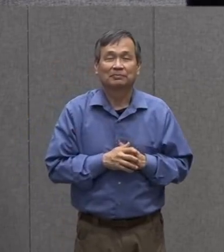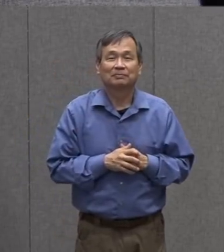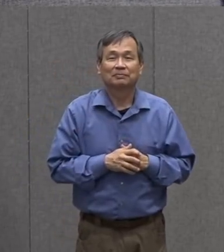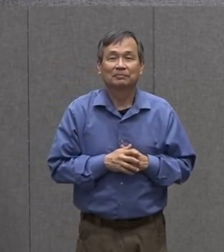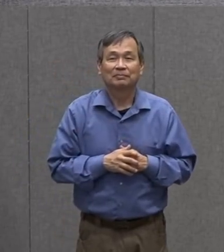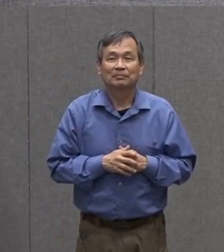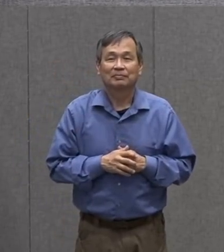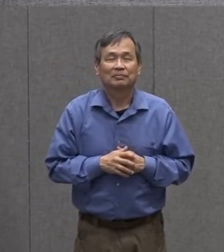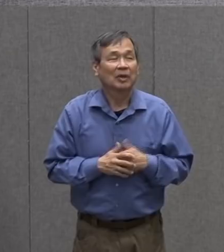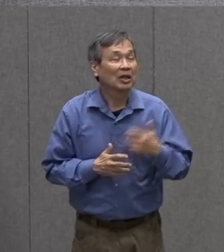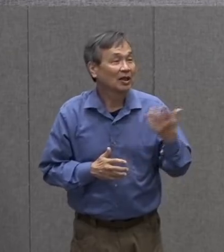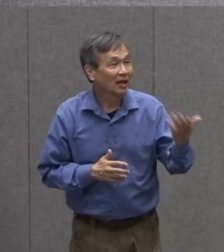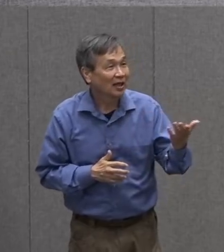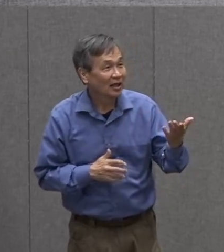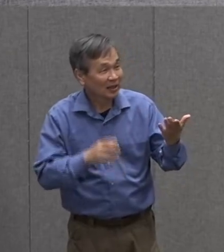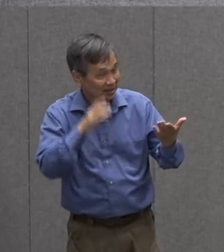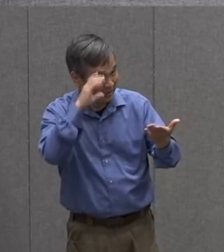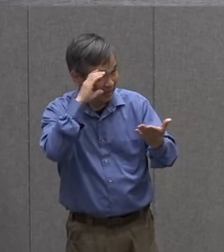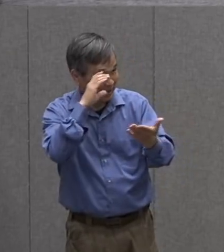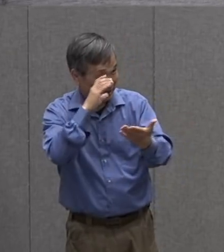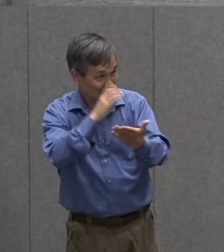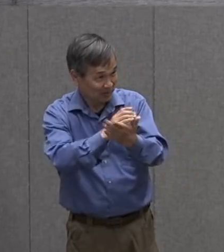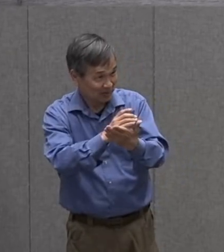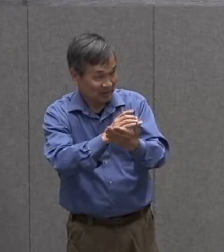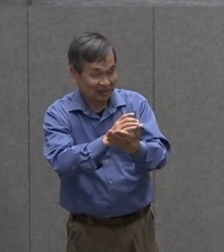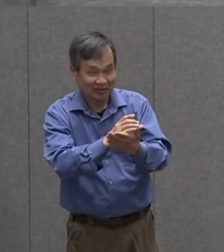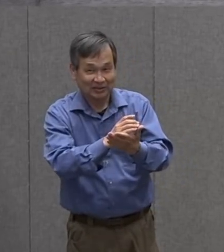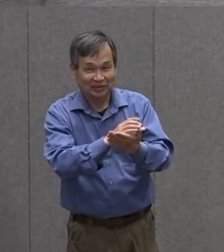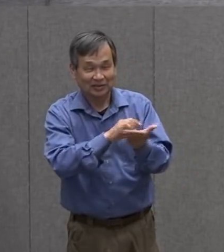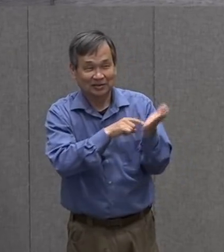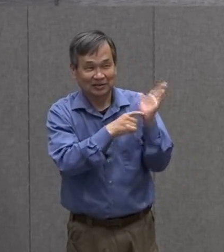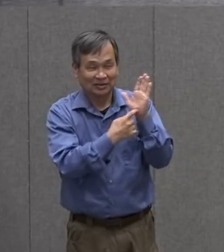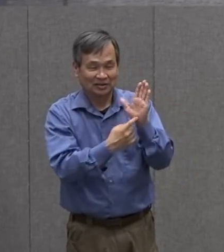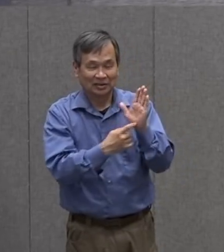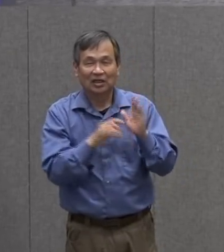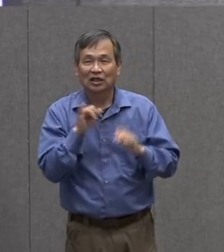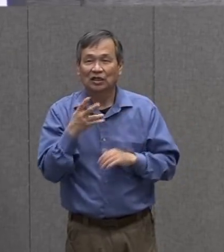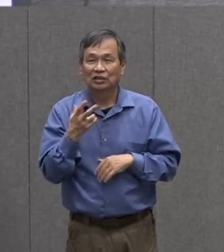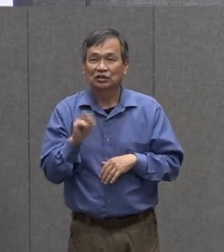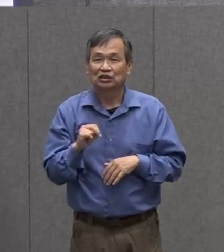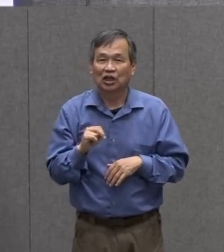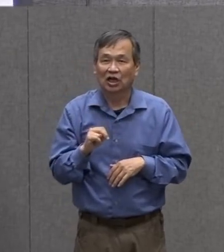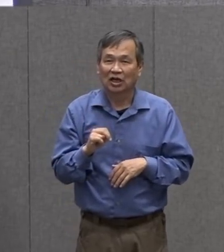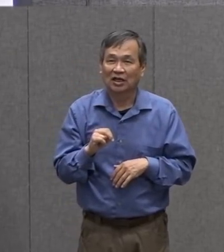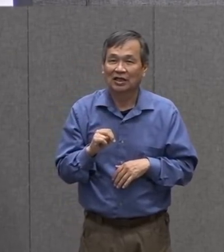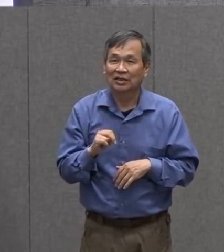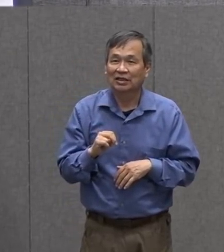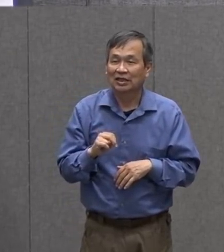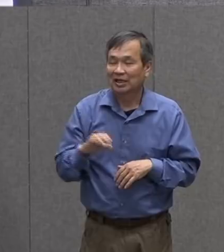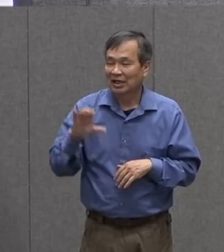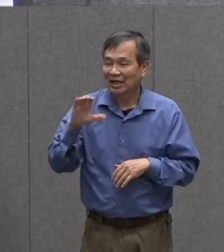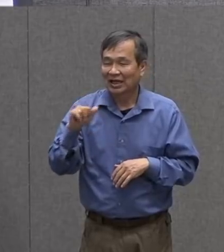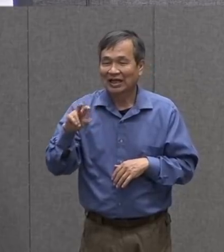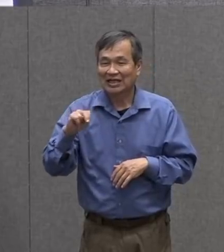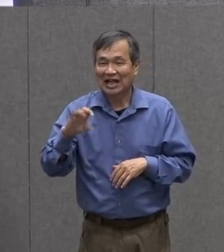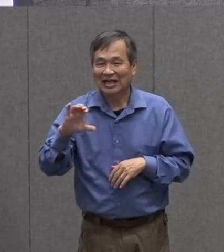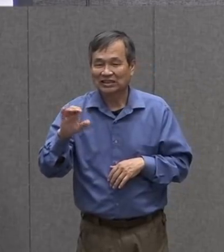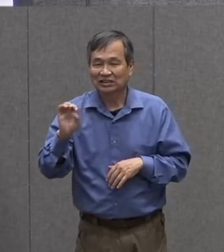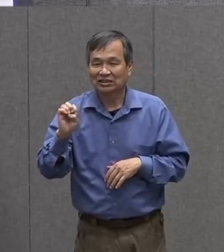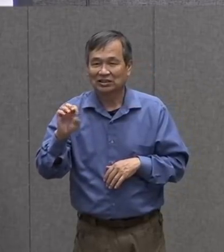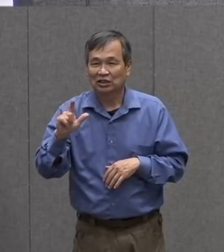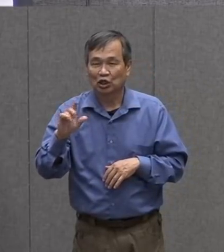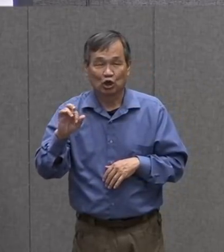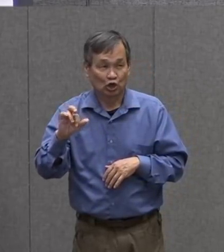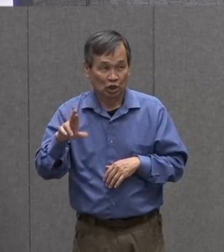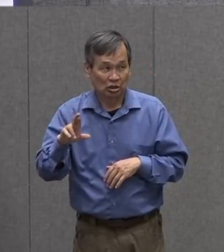And then the illustrator is John Kanzler. John Kanzler. And what did you say